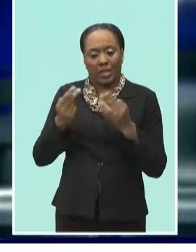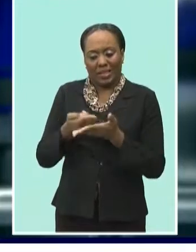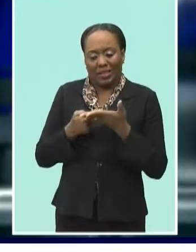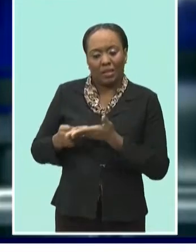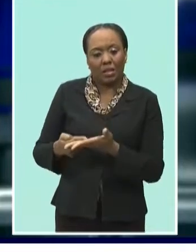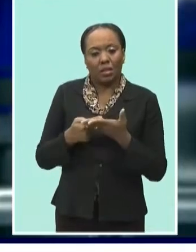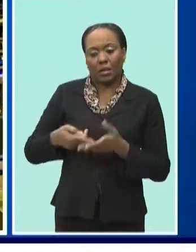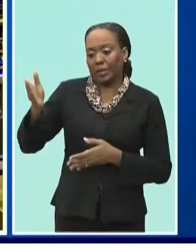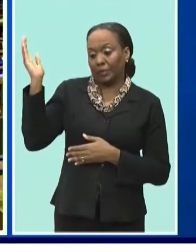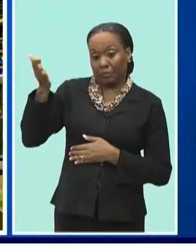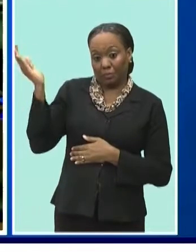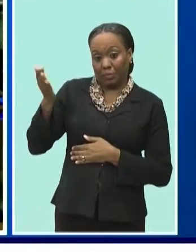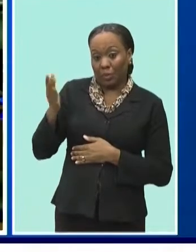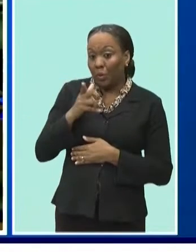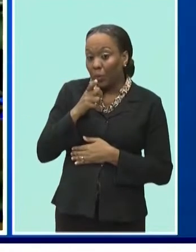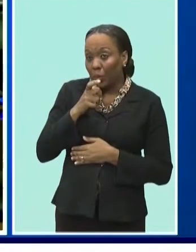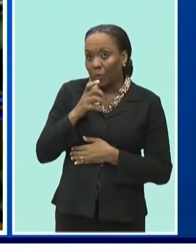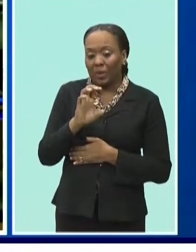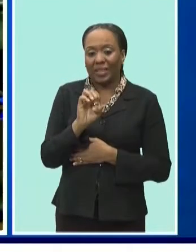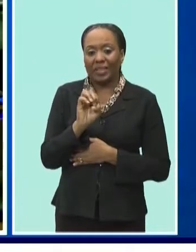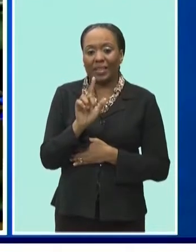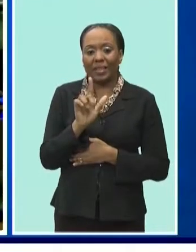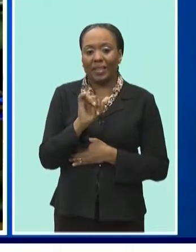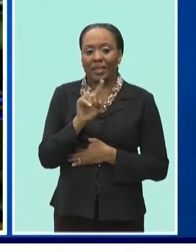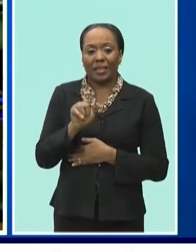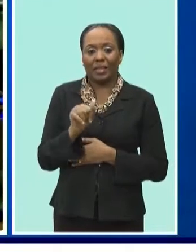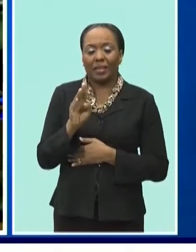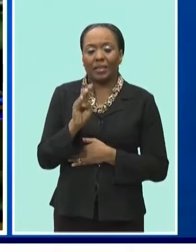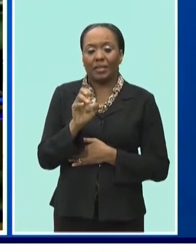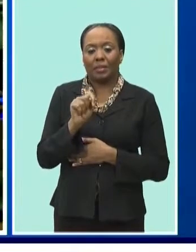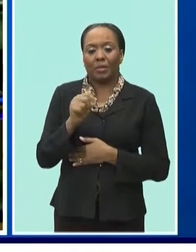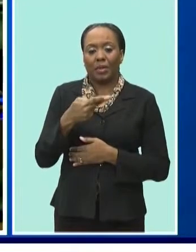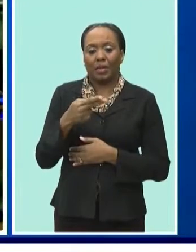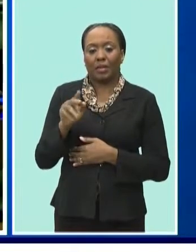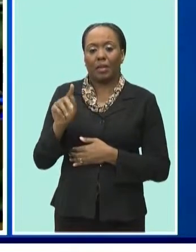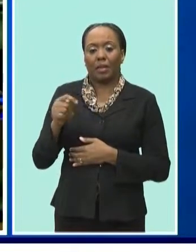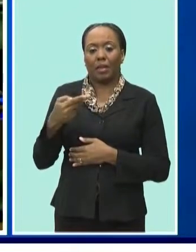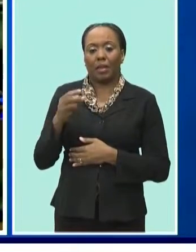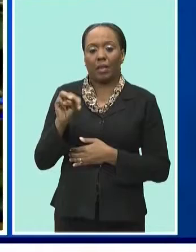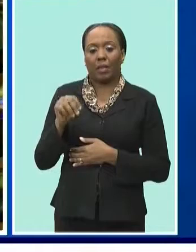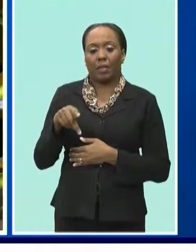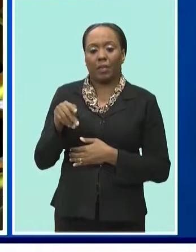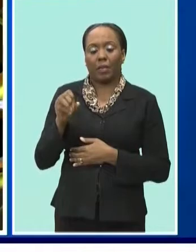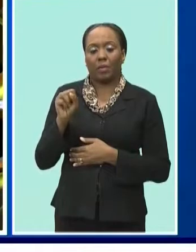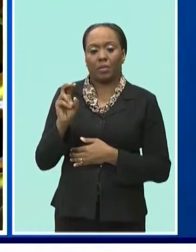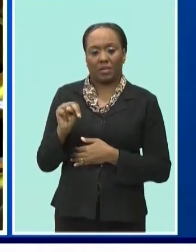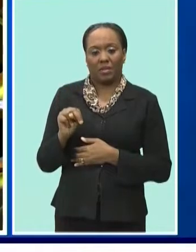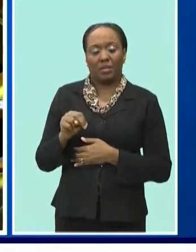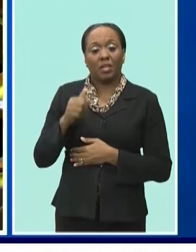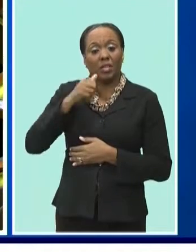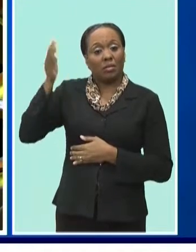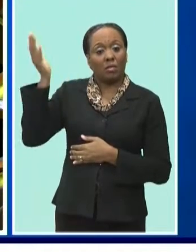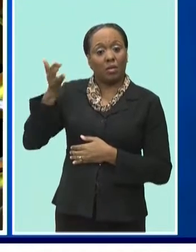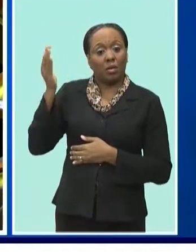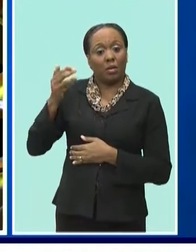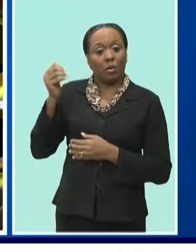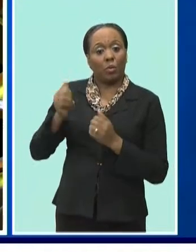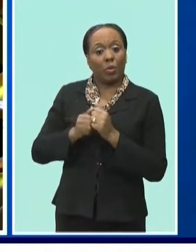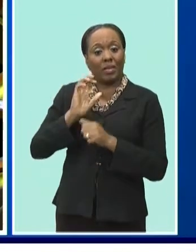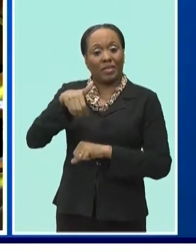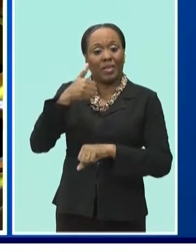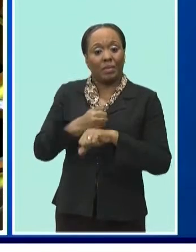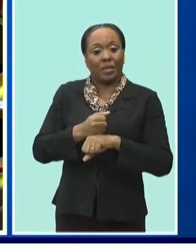addressing the 74th plenary meeting in commemoration of the 100th anniversary of the establishment of the International Labour